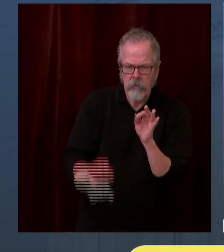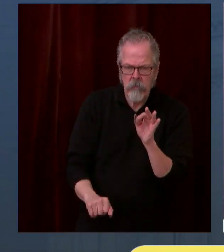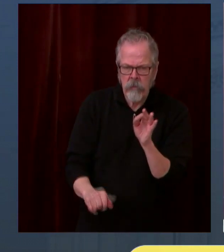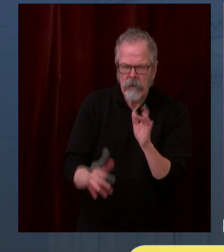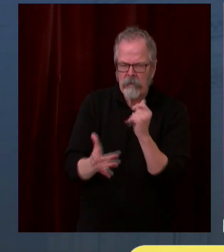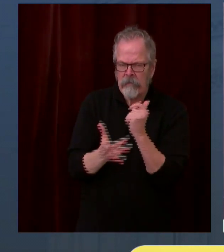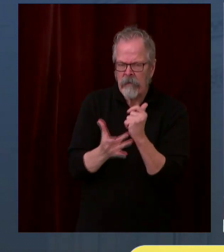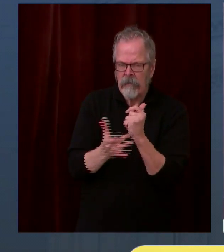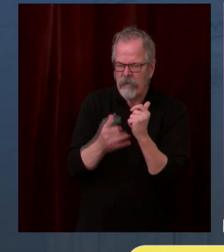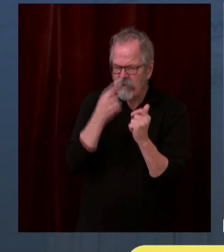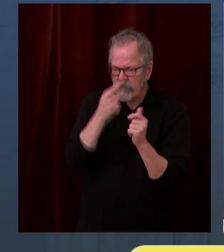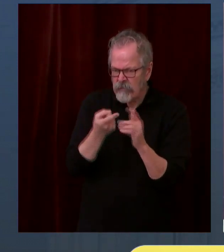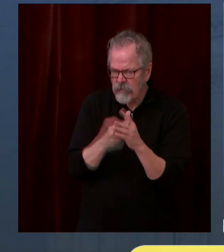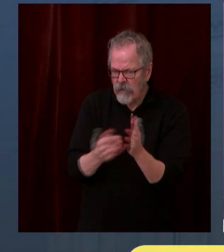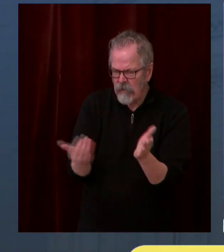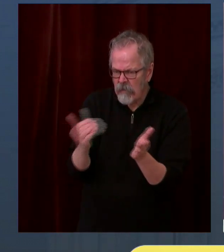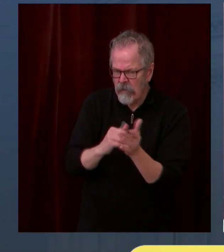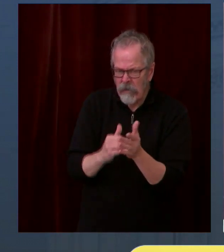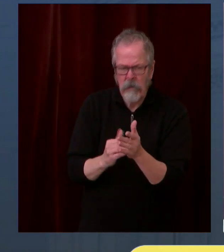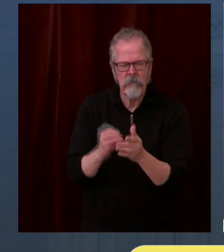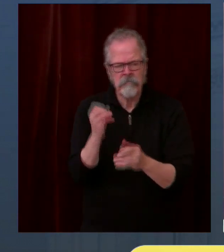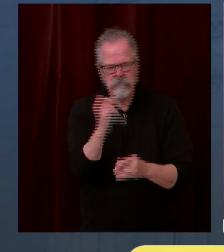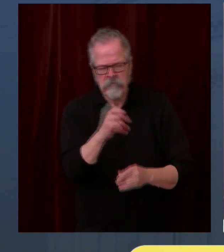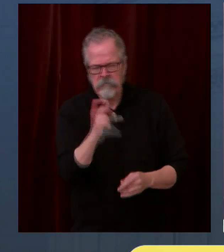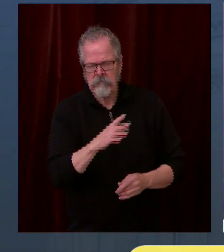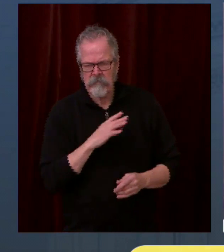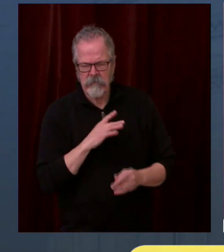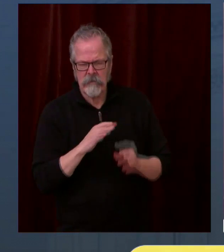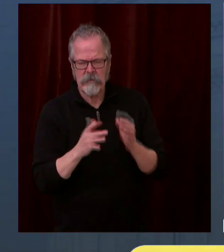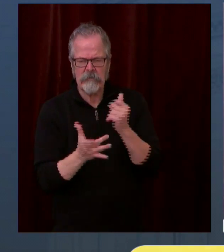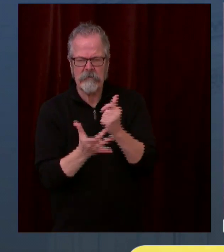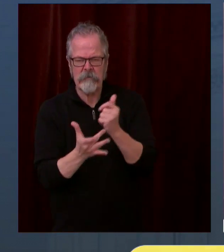state. But we're